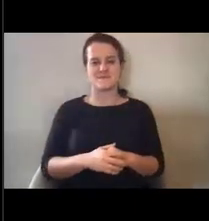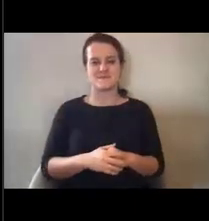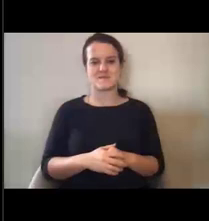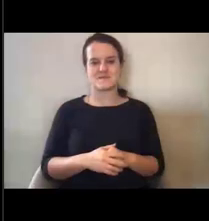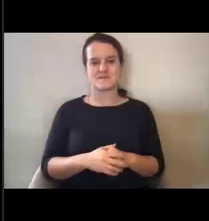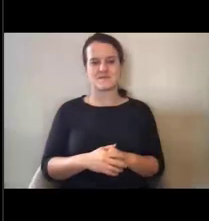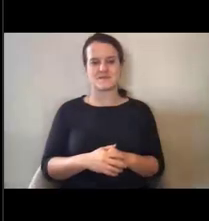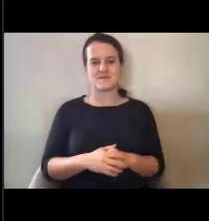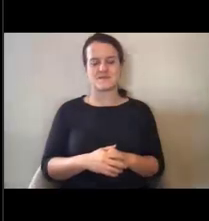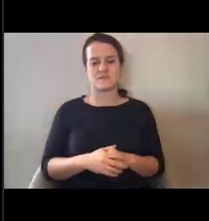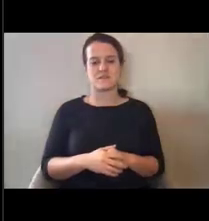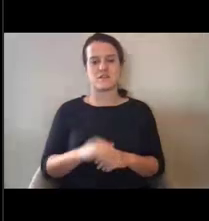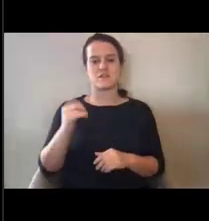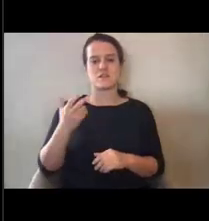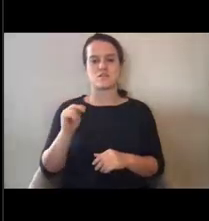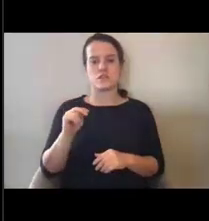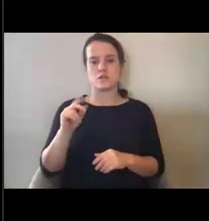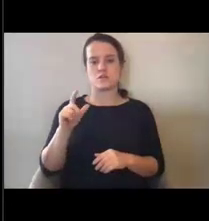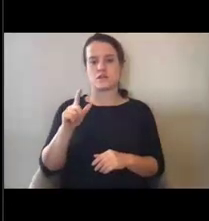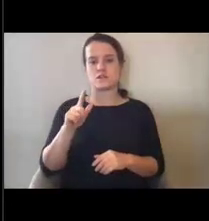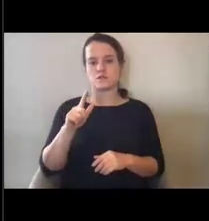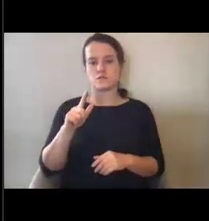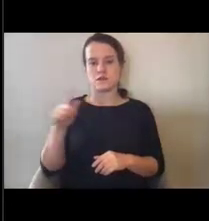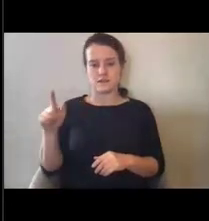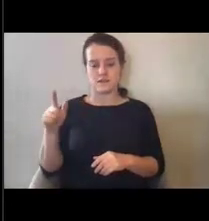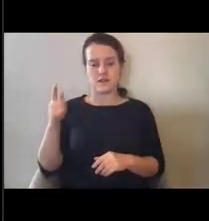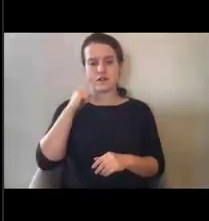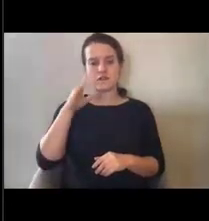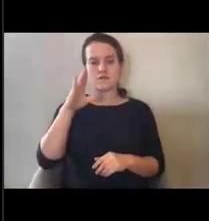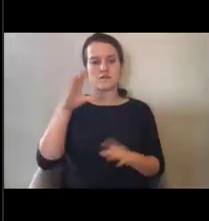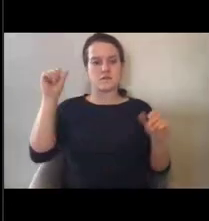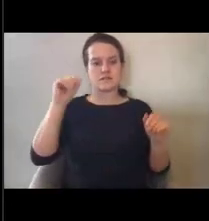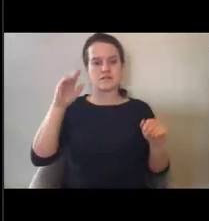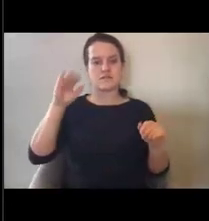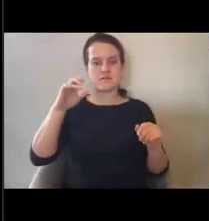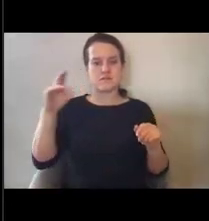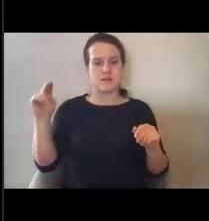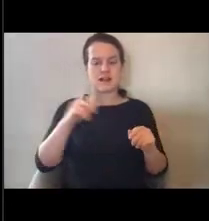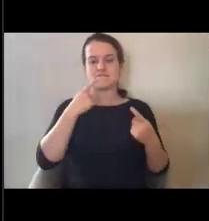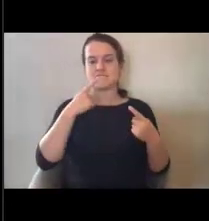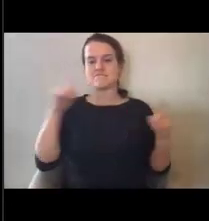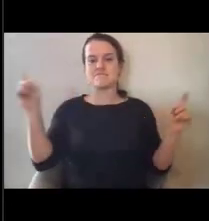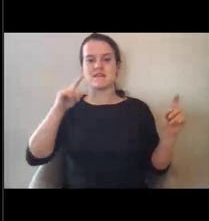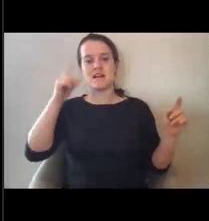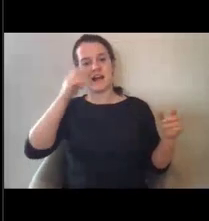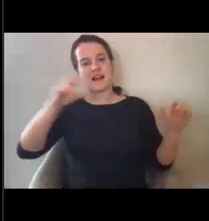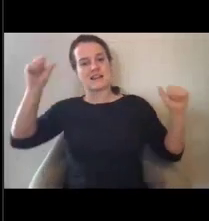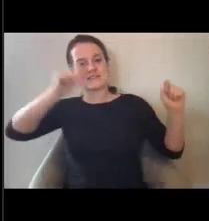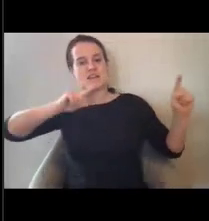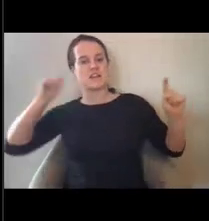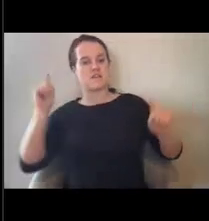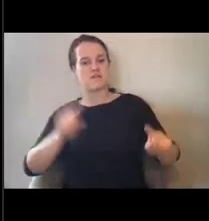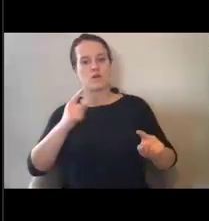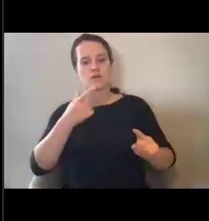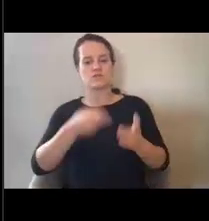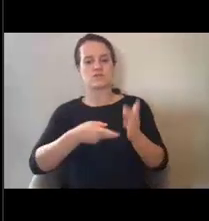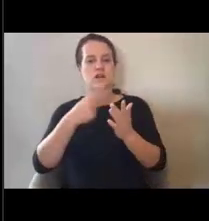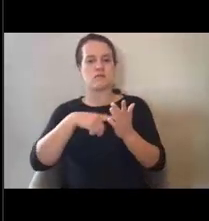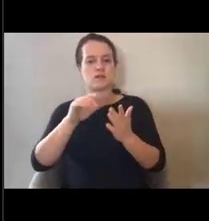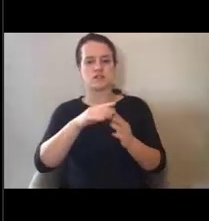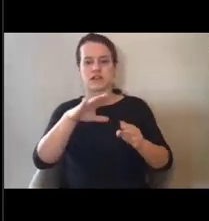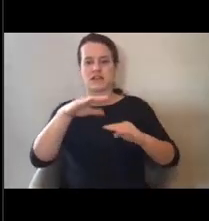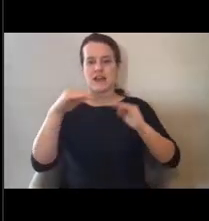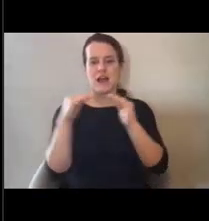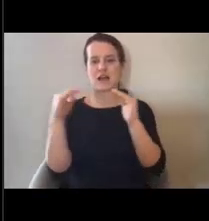So, on January the 21st, uh, President Biden issued an executive order on ensuring an equitable pandemic response